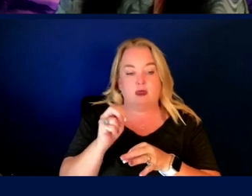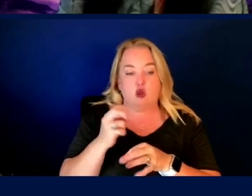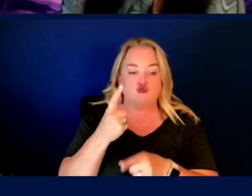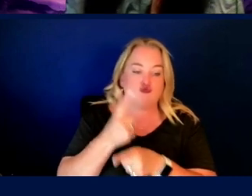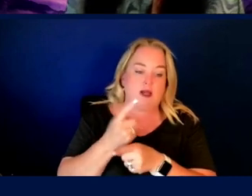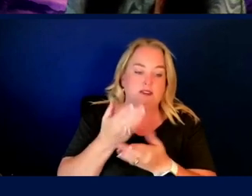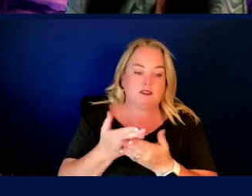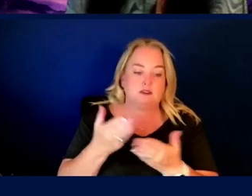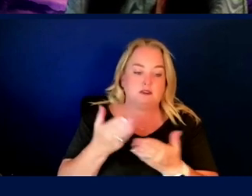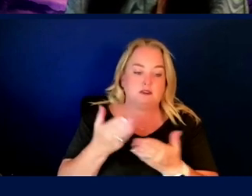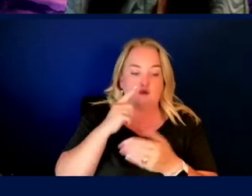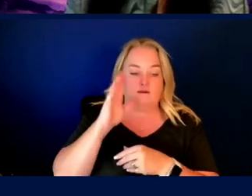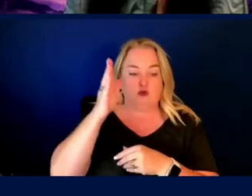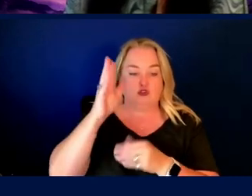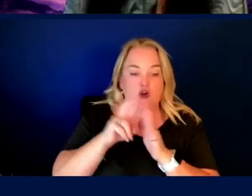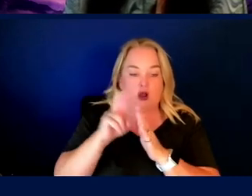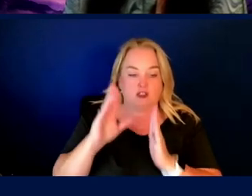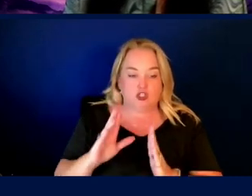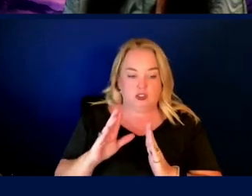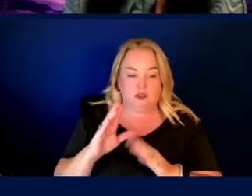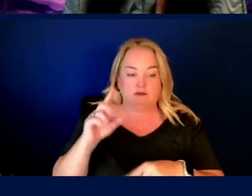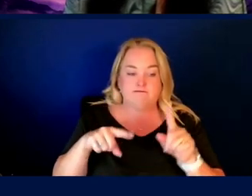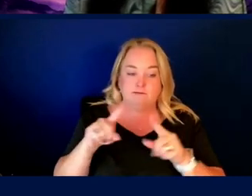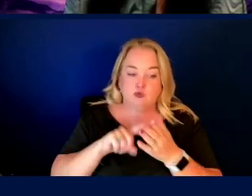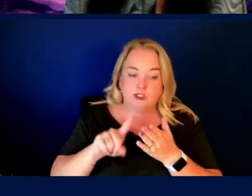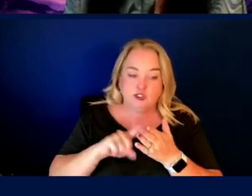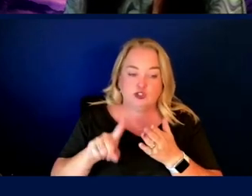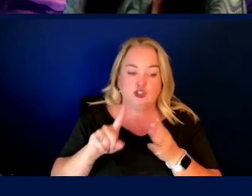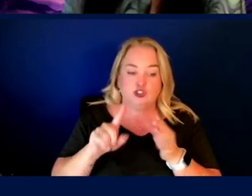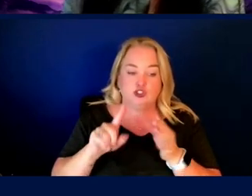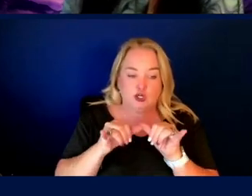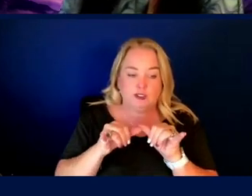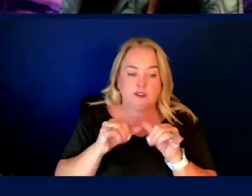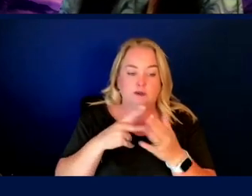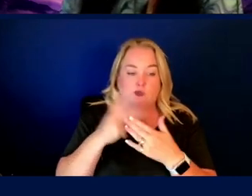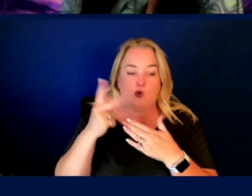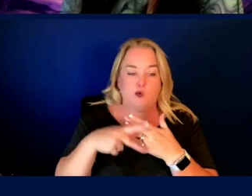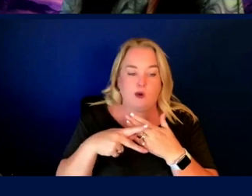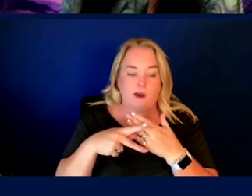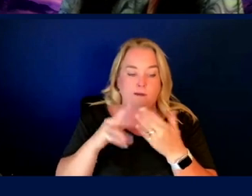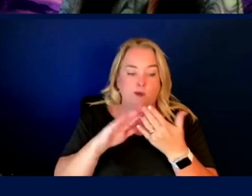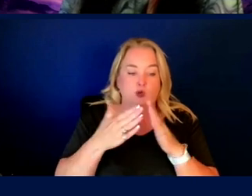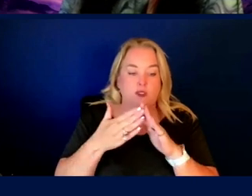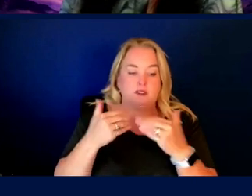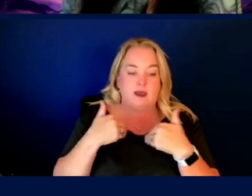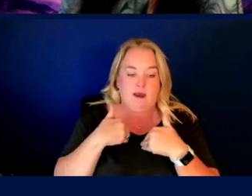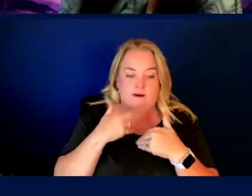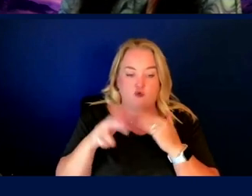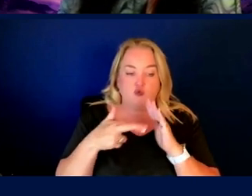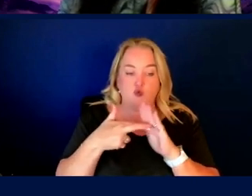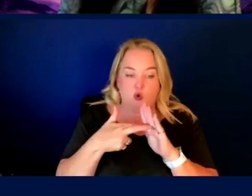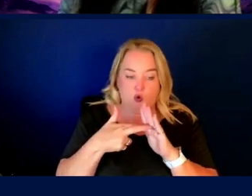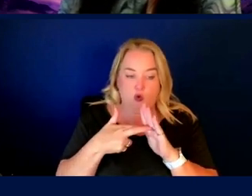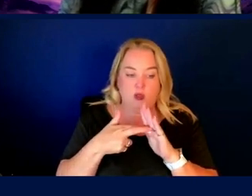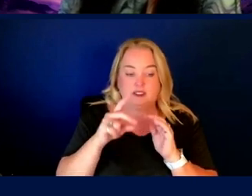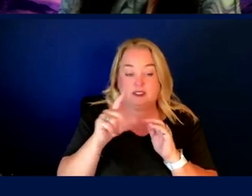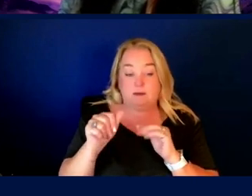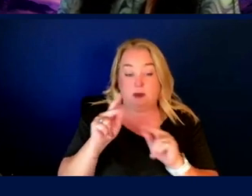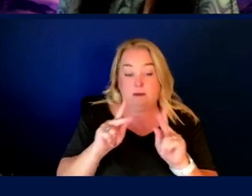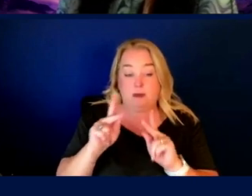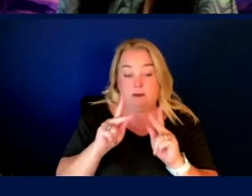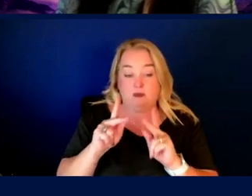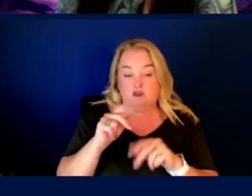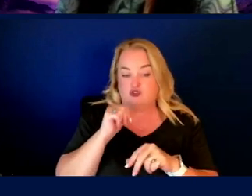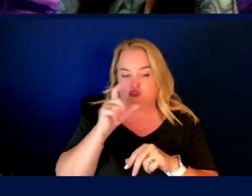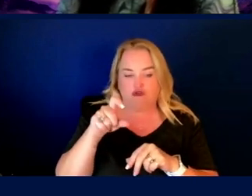Various research, engineering, and programmatic communities have a role to play. Disabled people in space missions should not be viewed as a risk